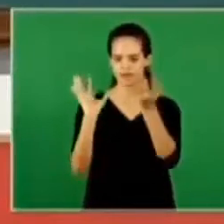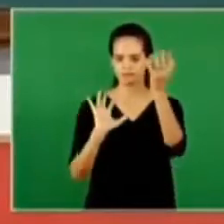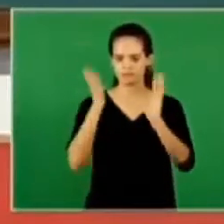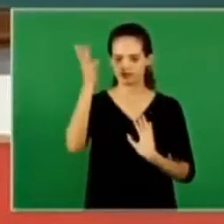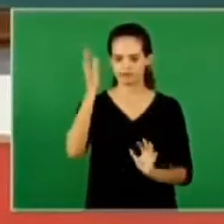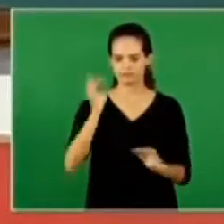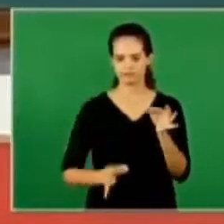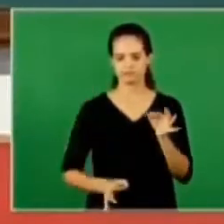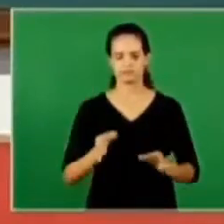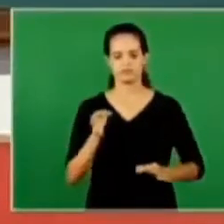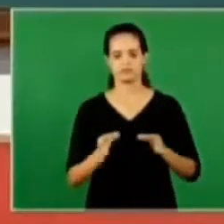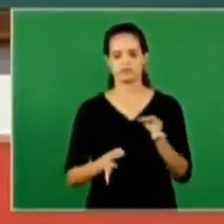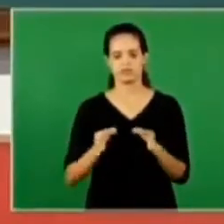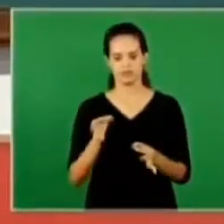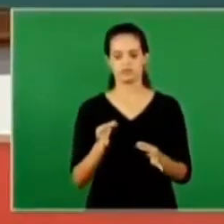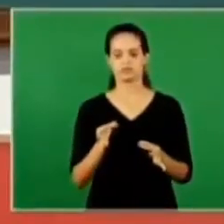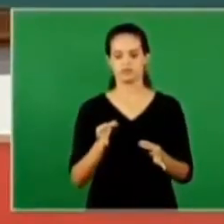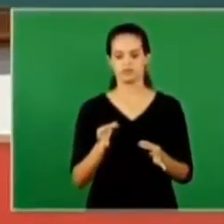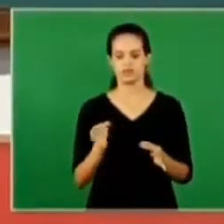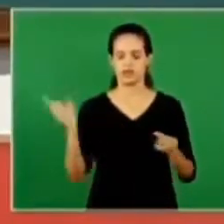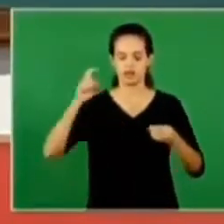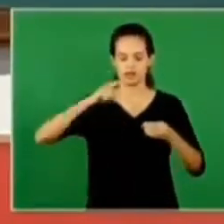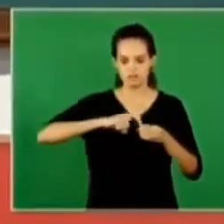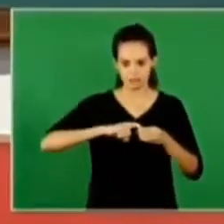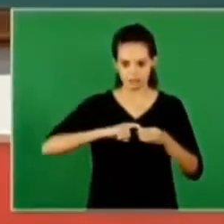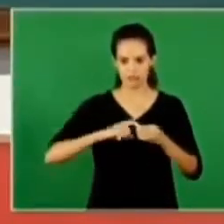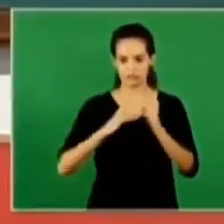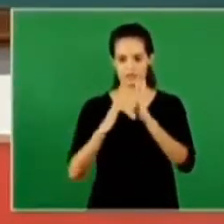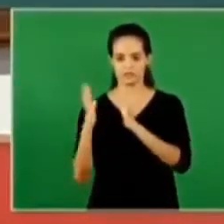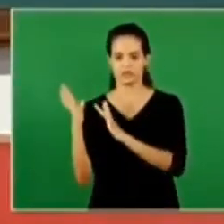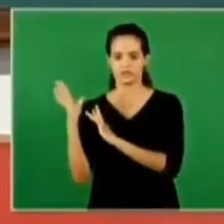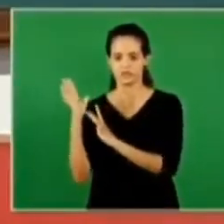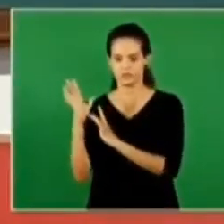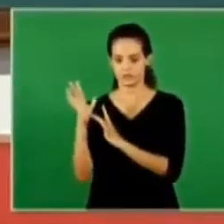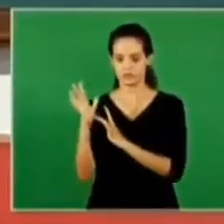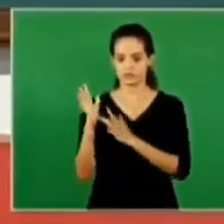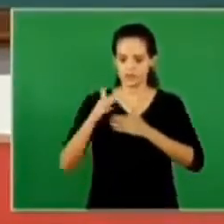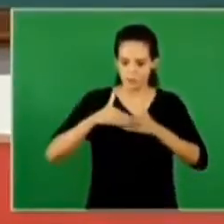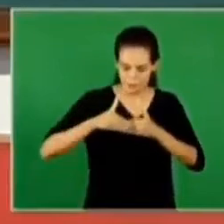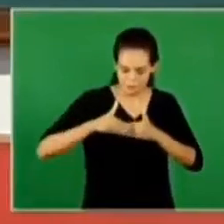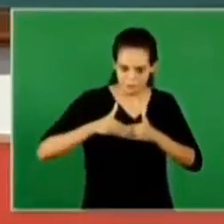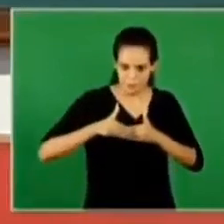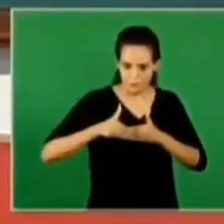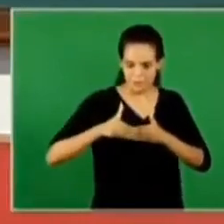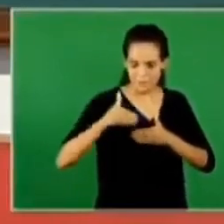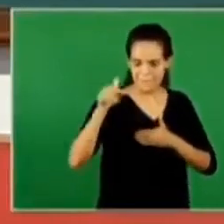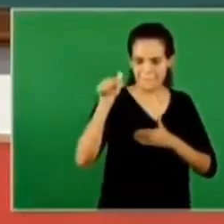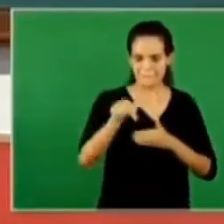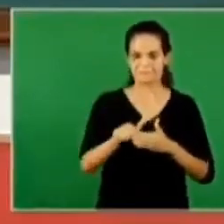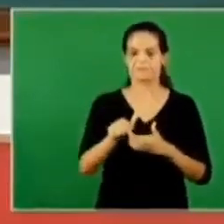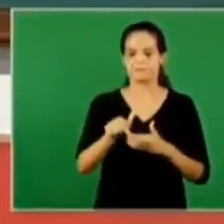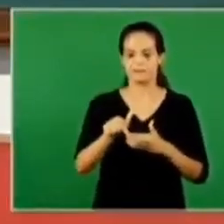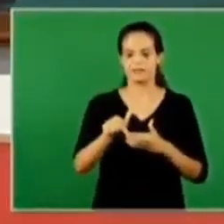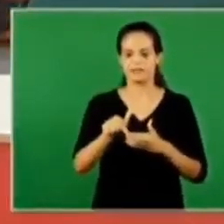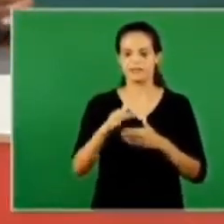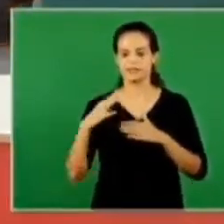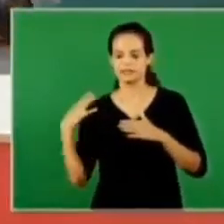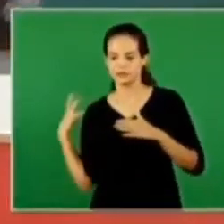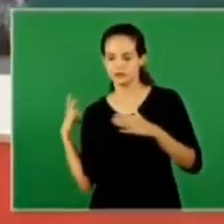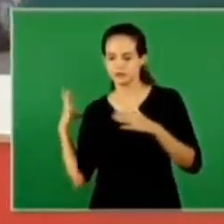the glorious coming of the lord jesus my brethren is the point the highest point